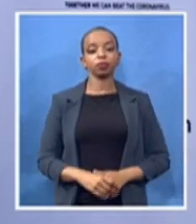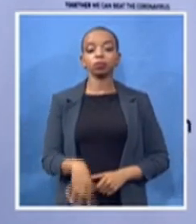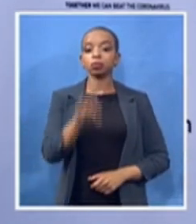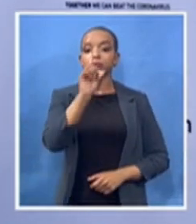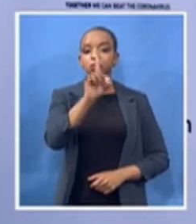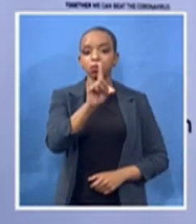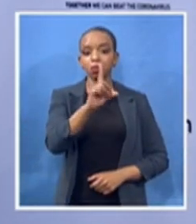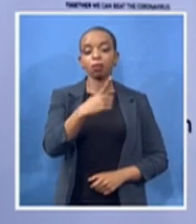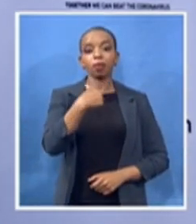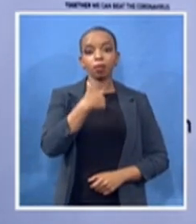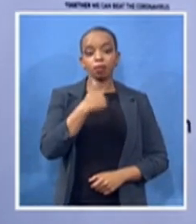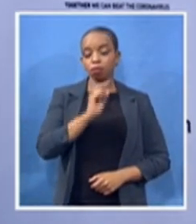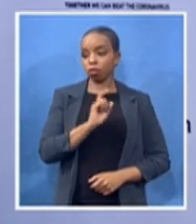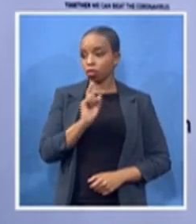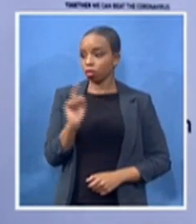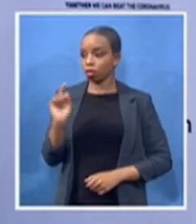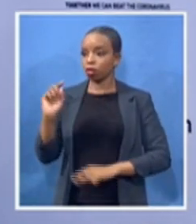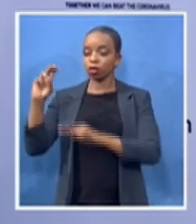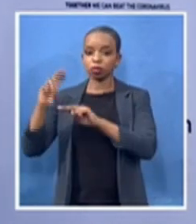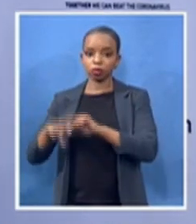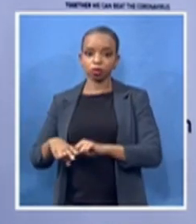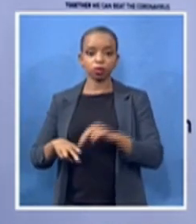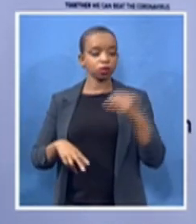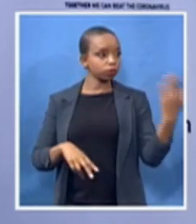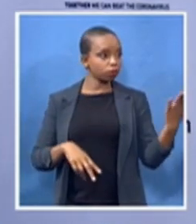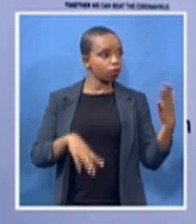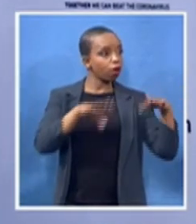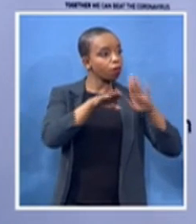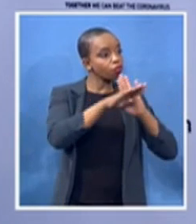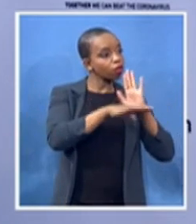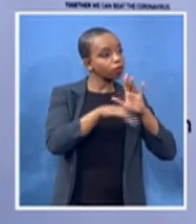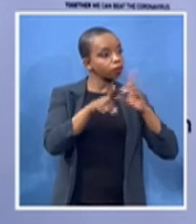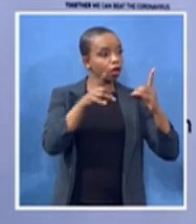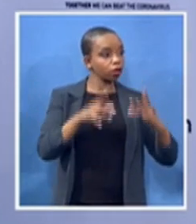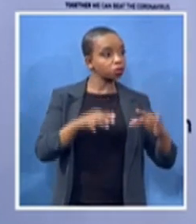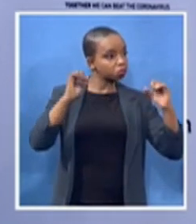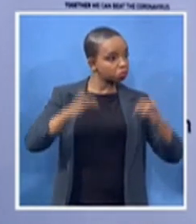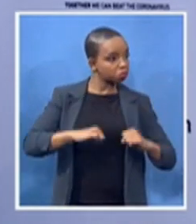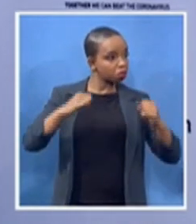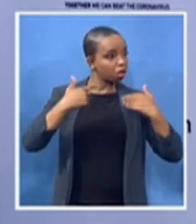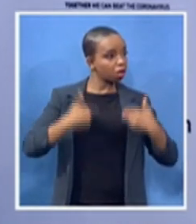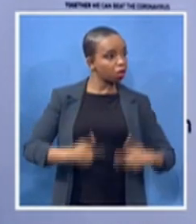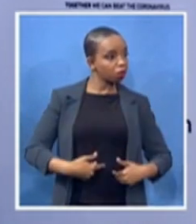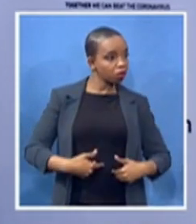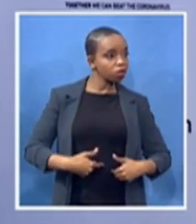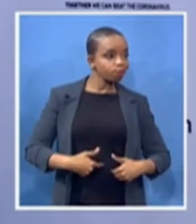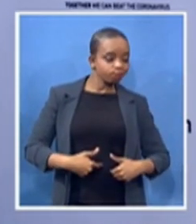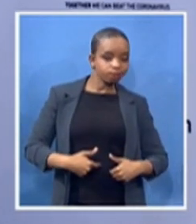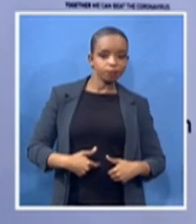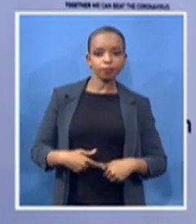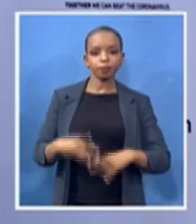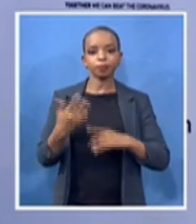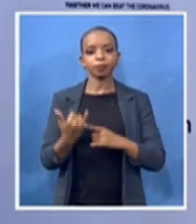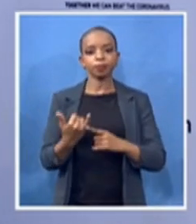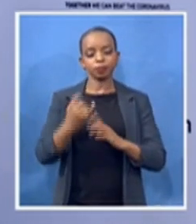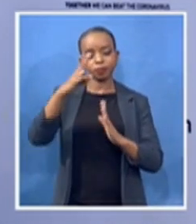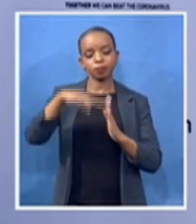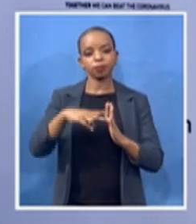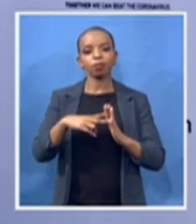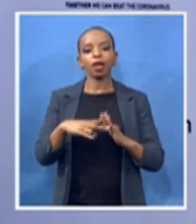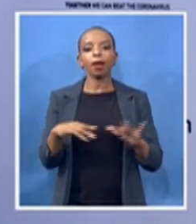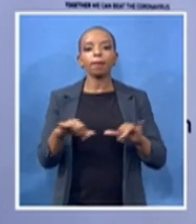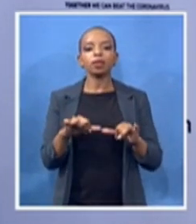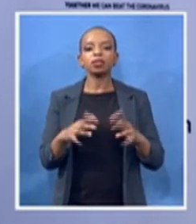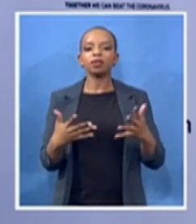can we view a message of support from one of the women of first the first